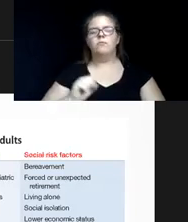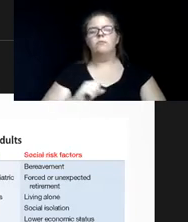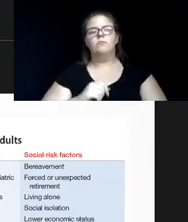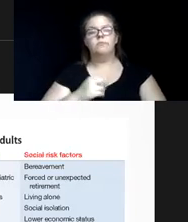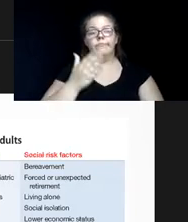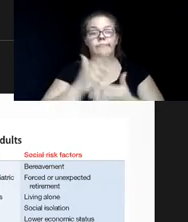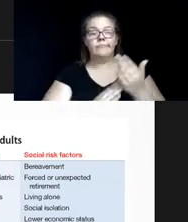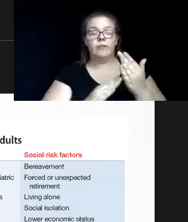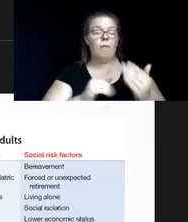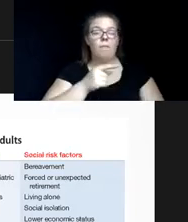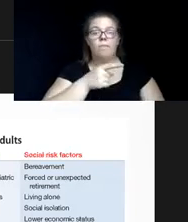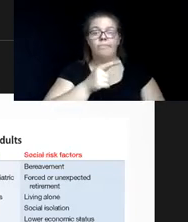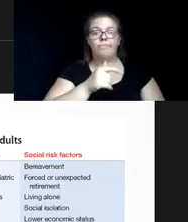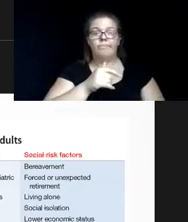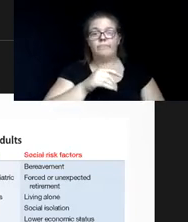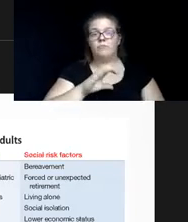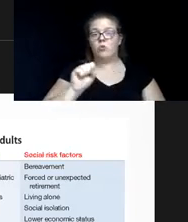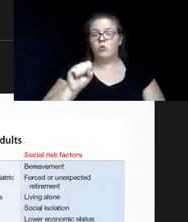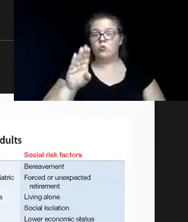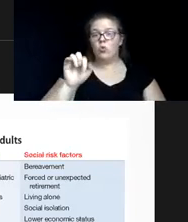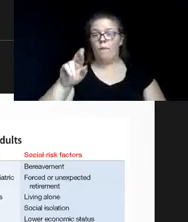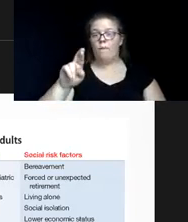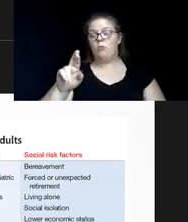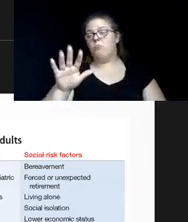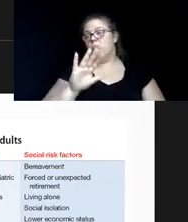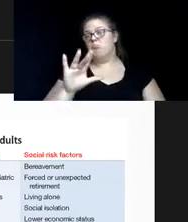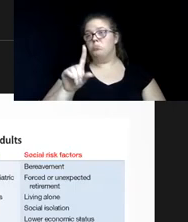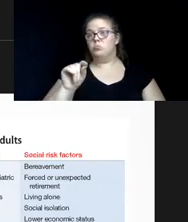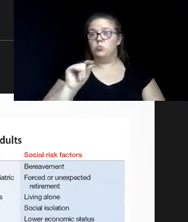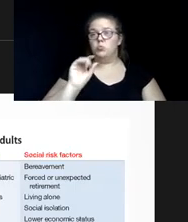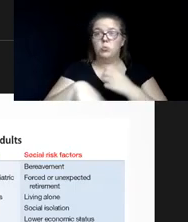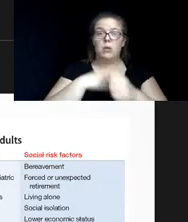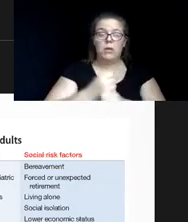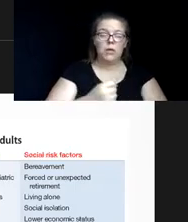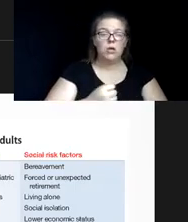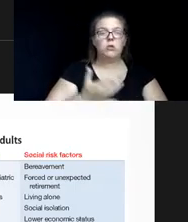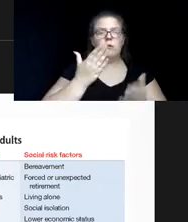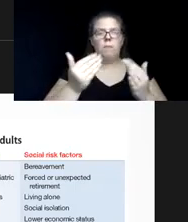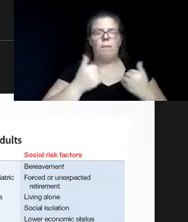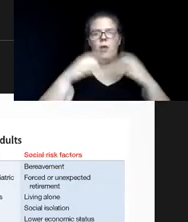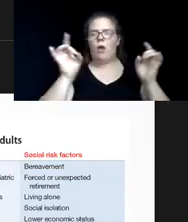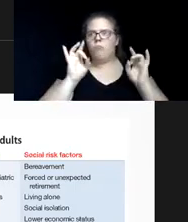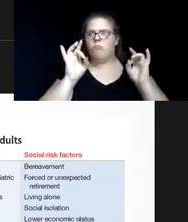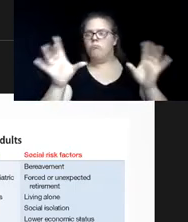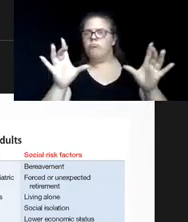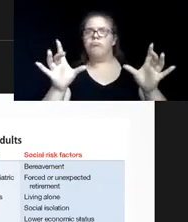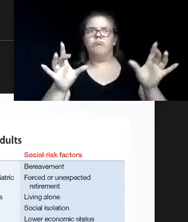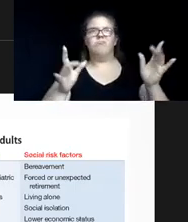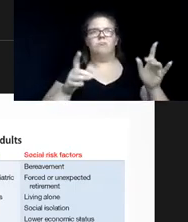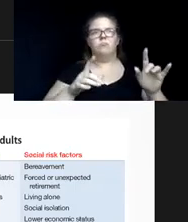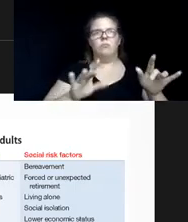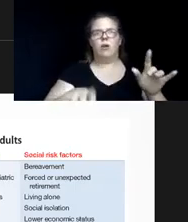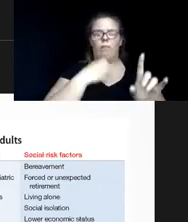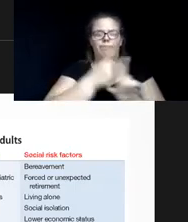sober and clean for probably 20 years and had some type of crises and may have relapsed. And they're back on track again, eager to